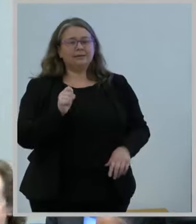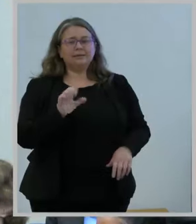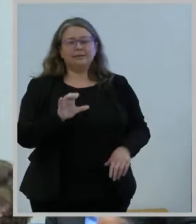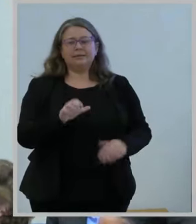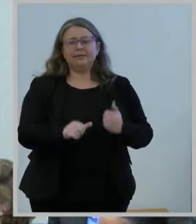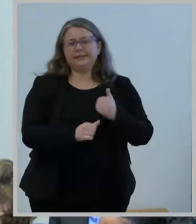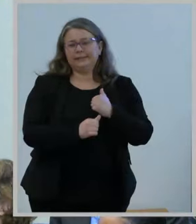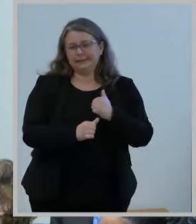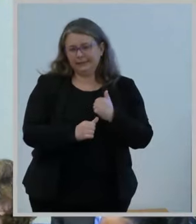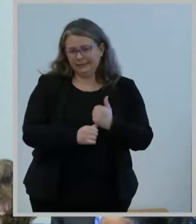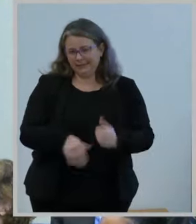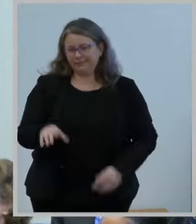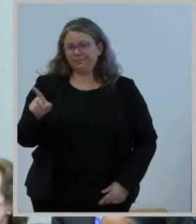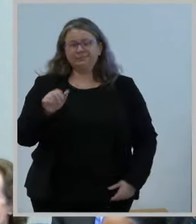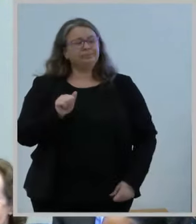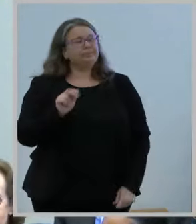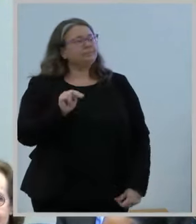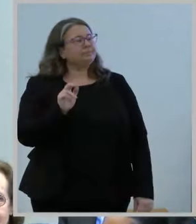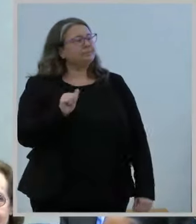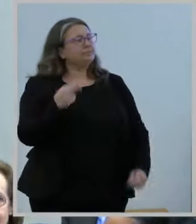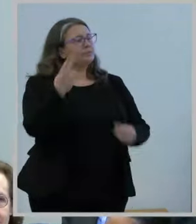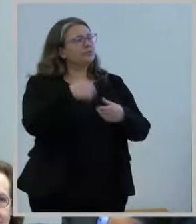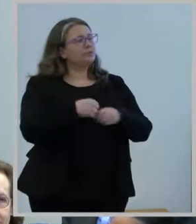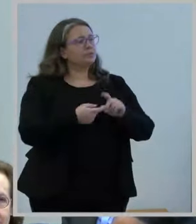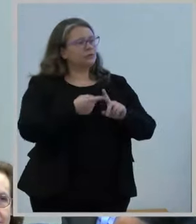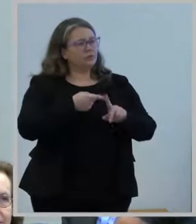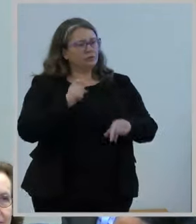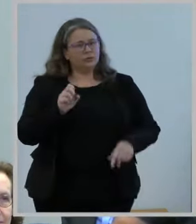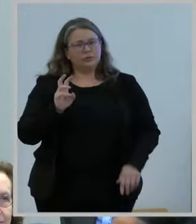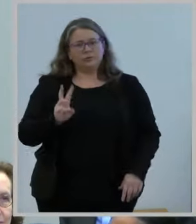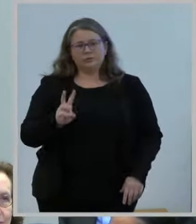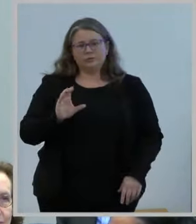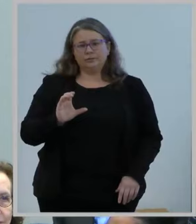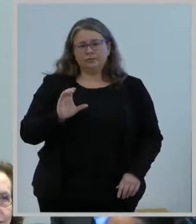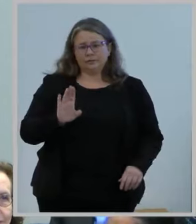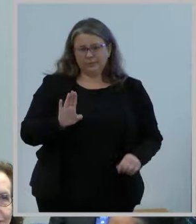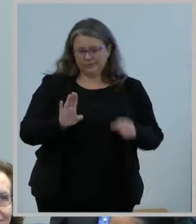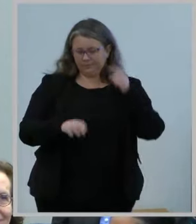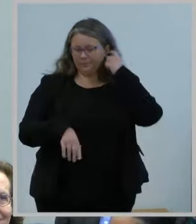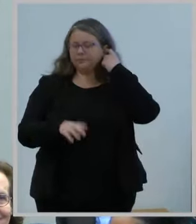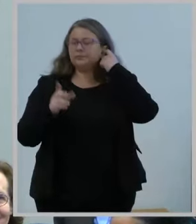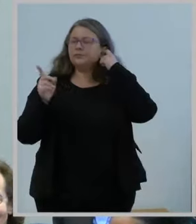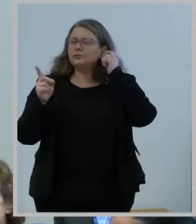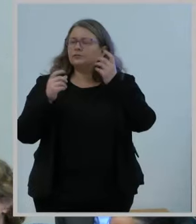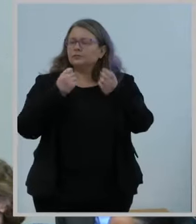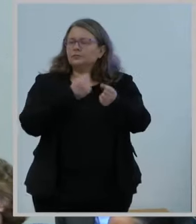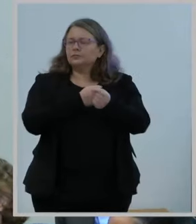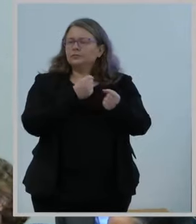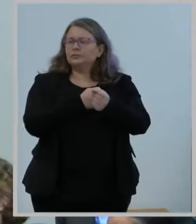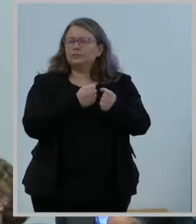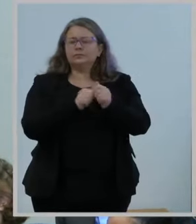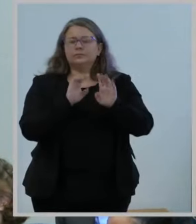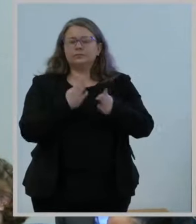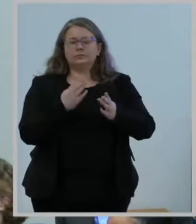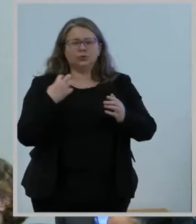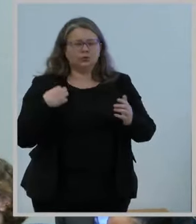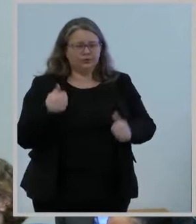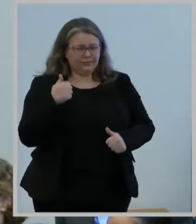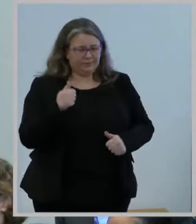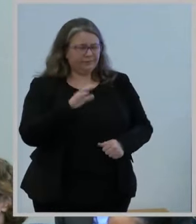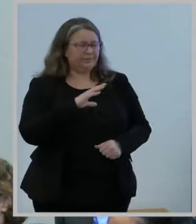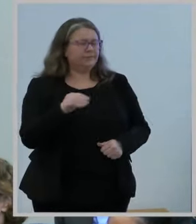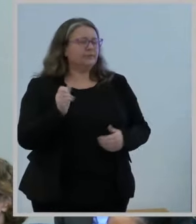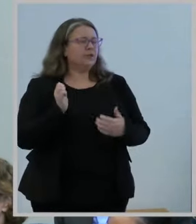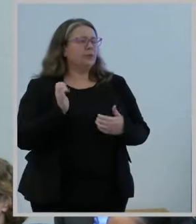She comes to us most recently from the Wireline Competition Bureau where she assisted the Bureau Chief and she also brings years of